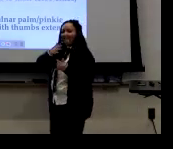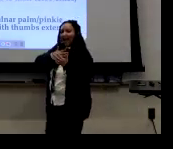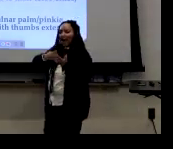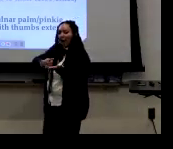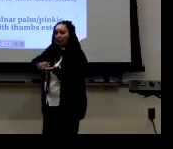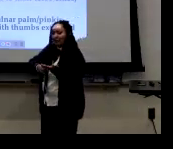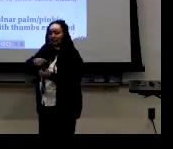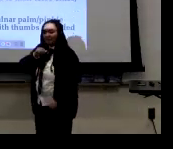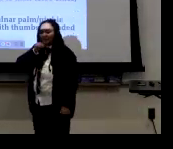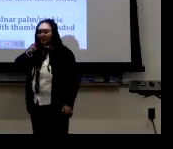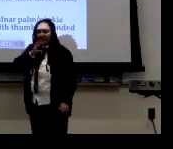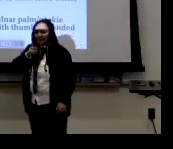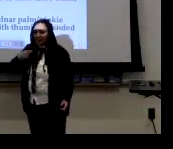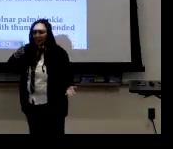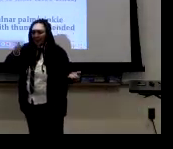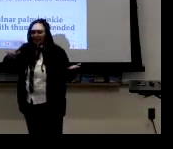And England.